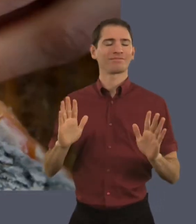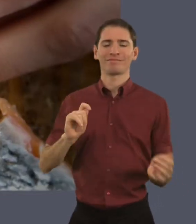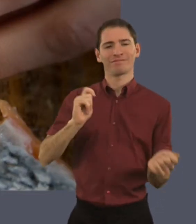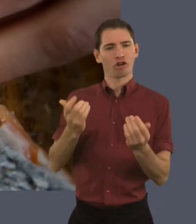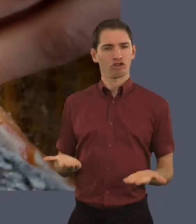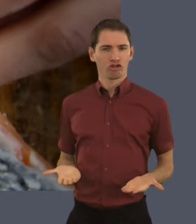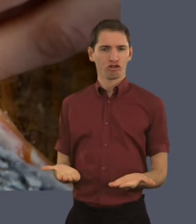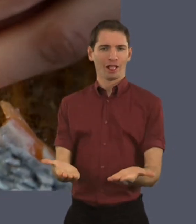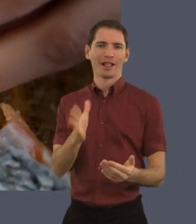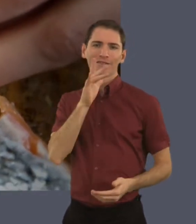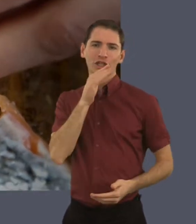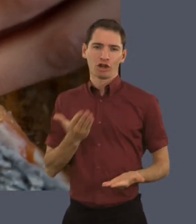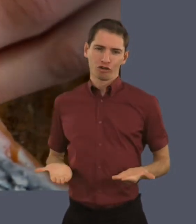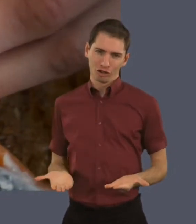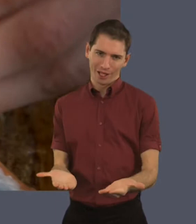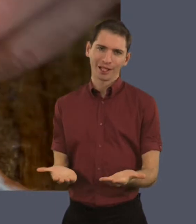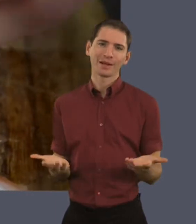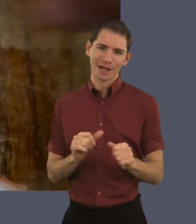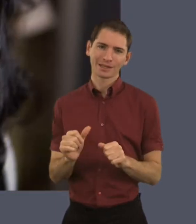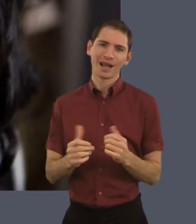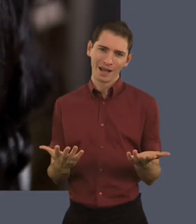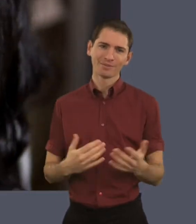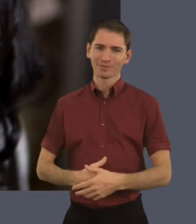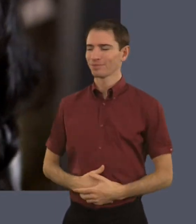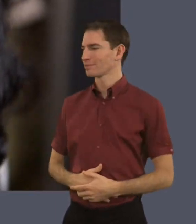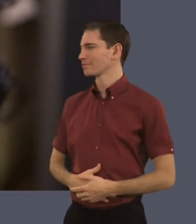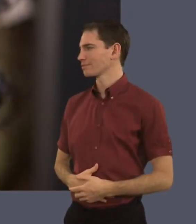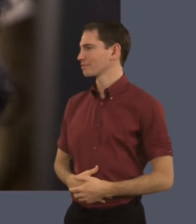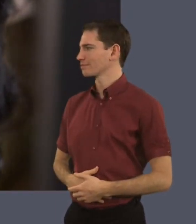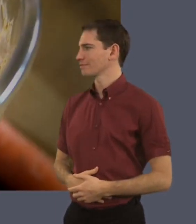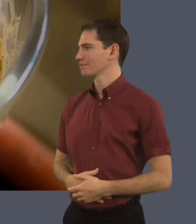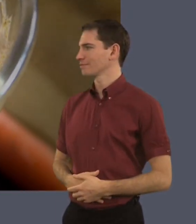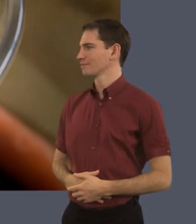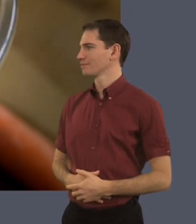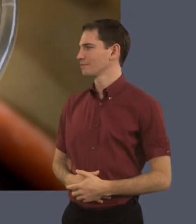but now I have learned to grill the fish.